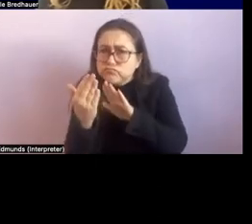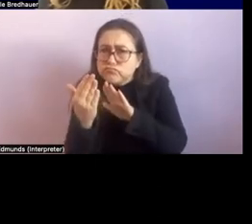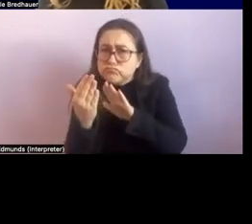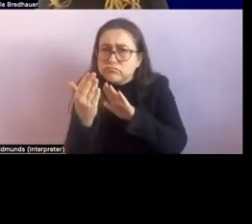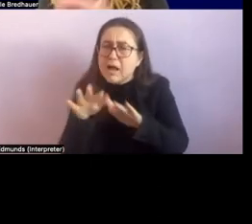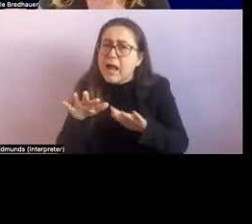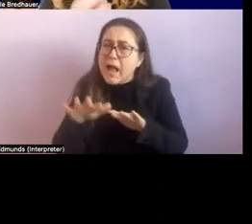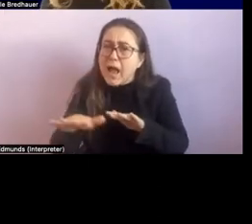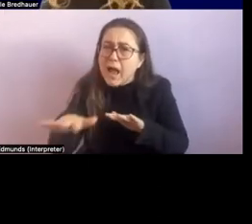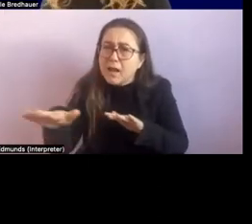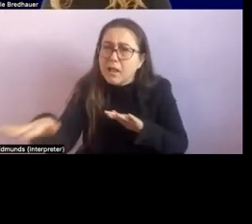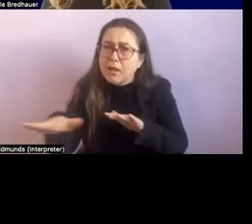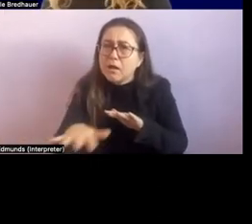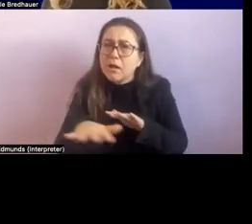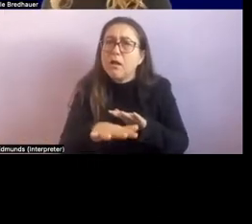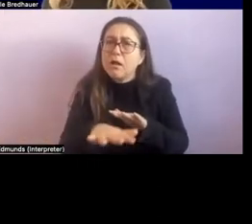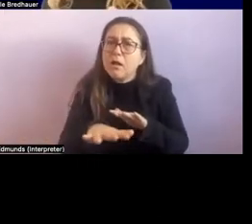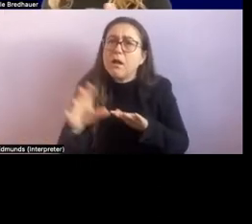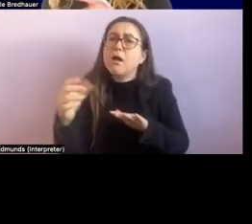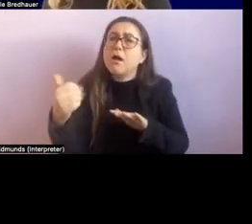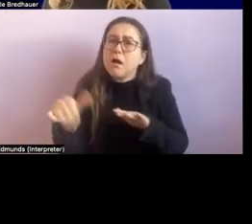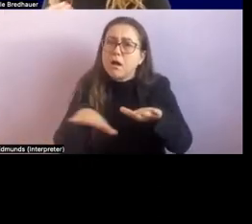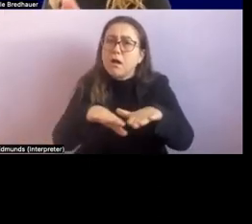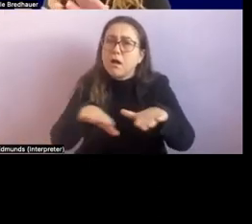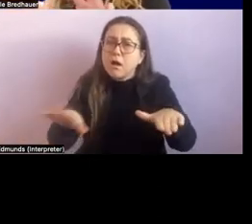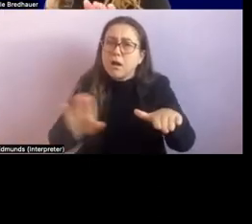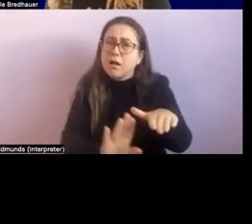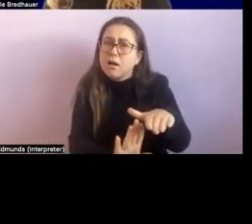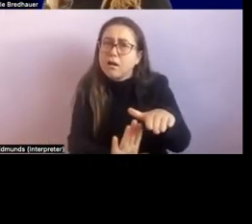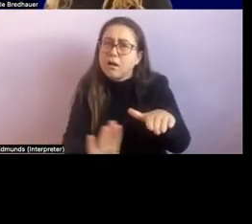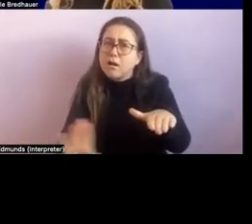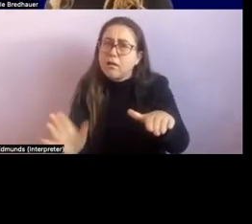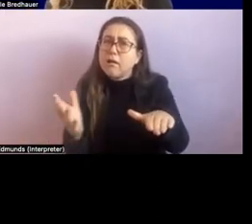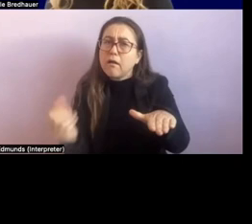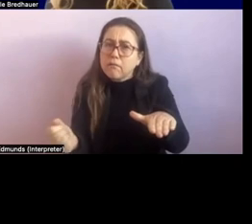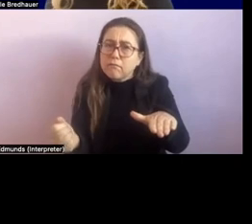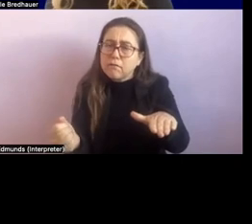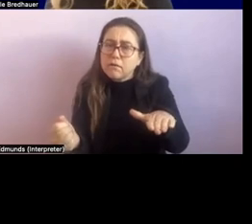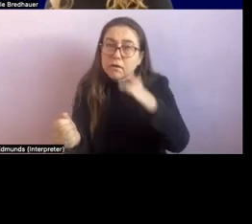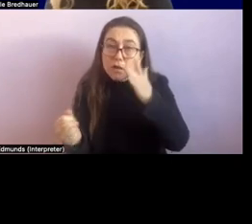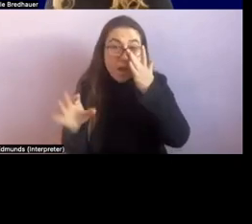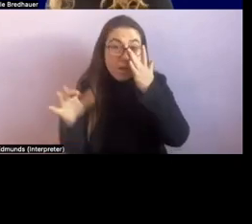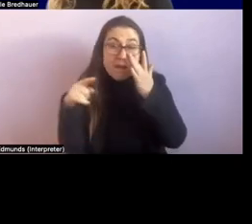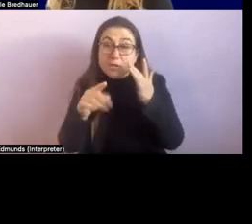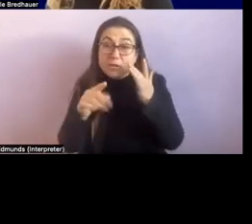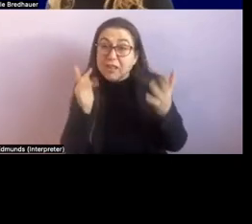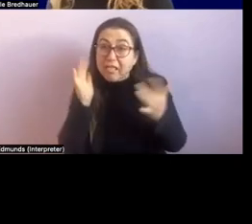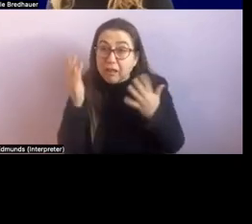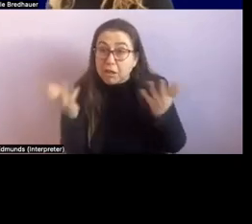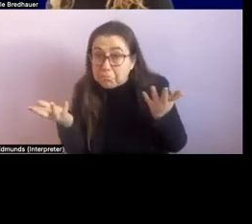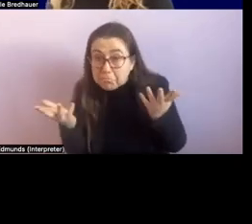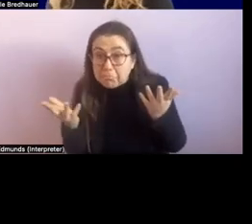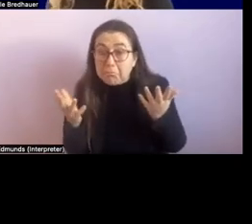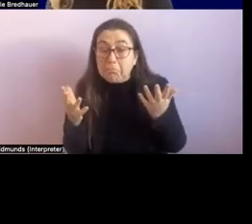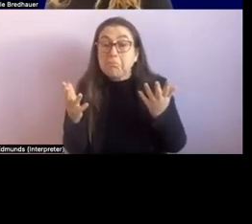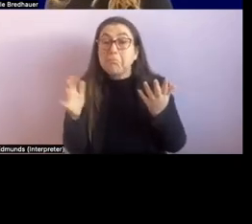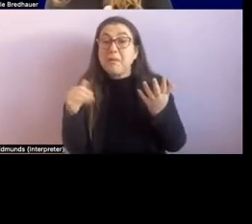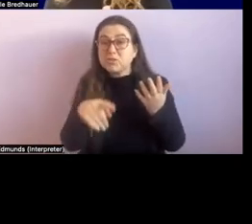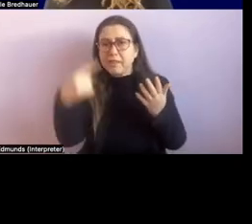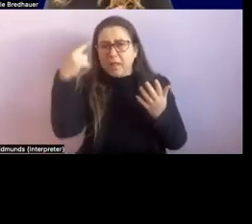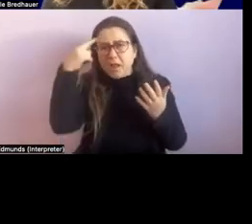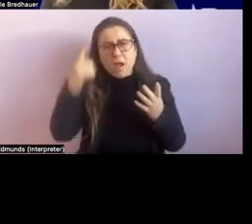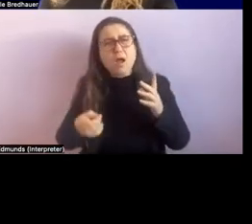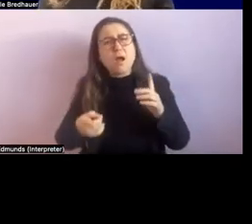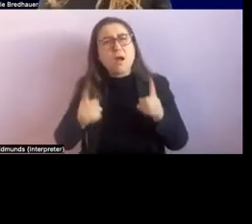hand oh yes she's found there's an edge there as well and she might even be thinking oh that that's that's steps